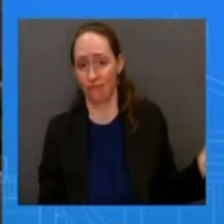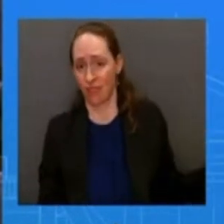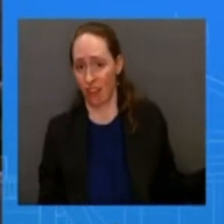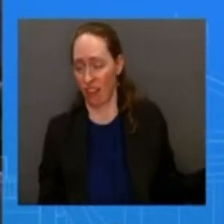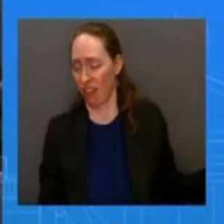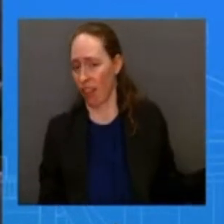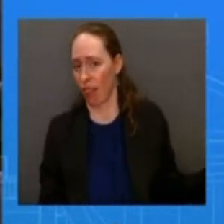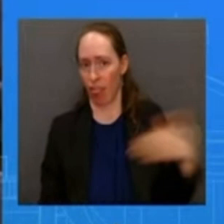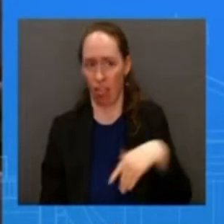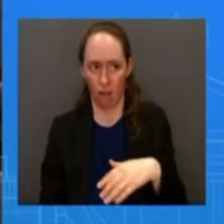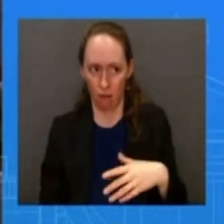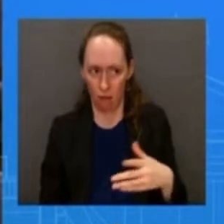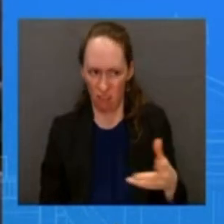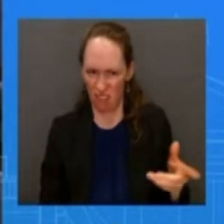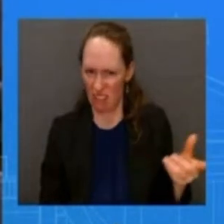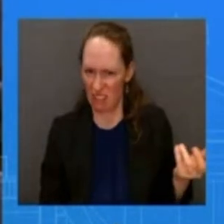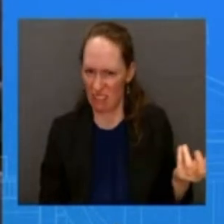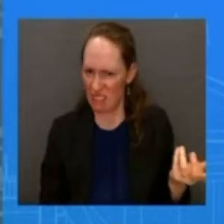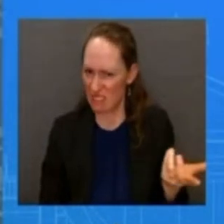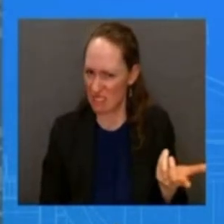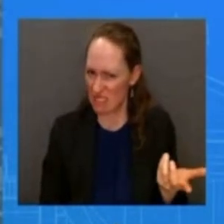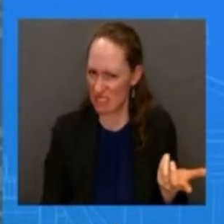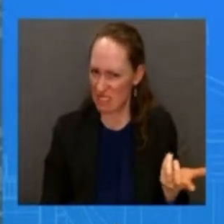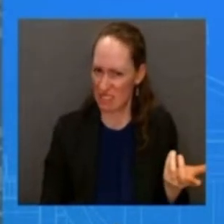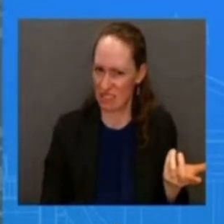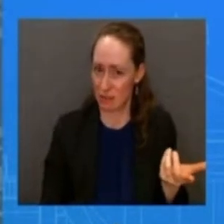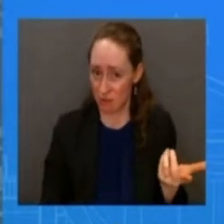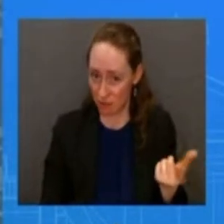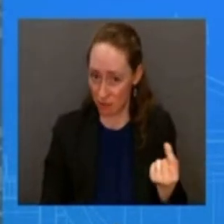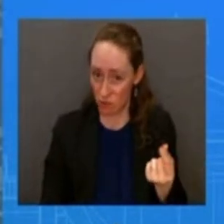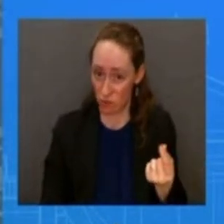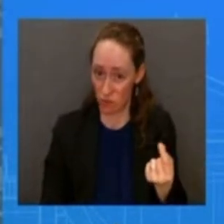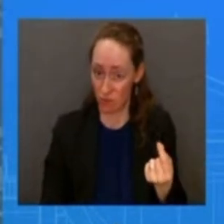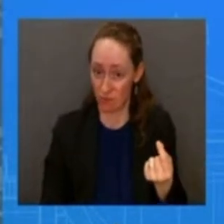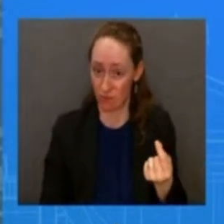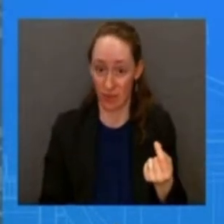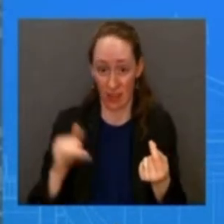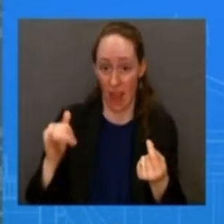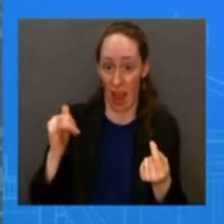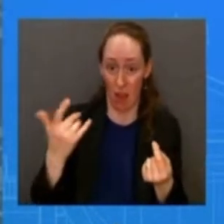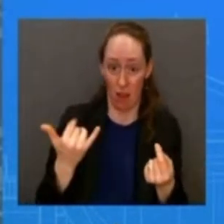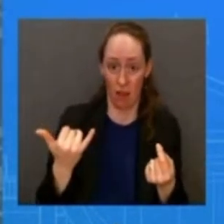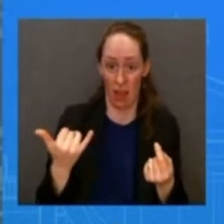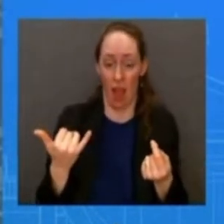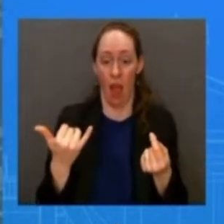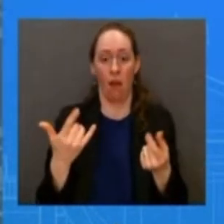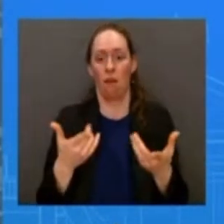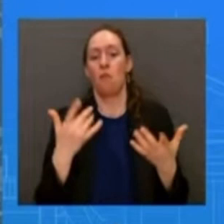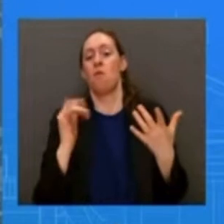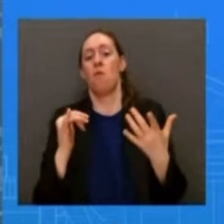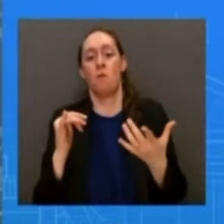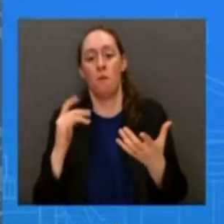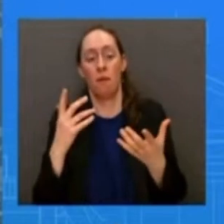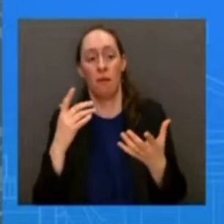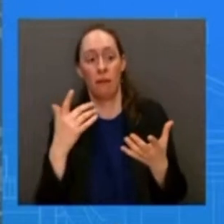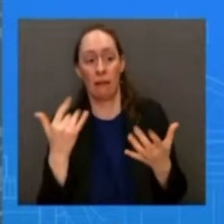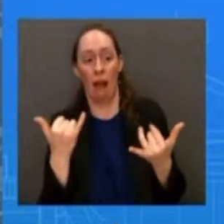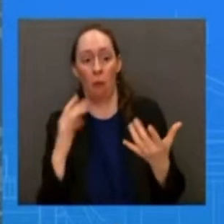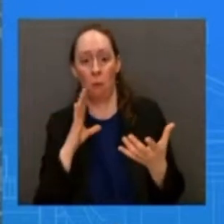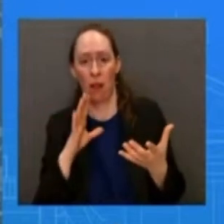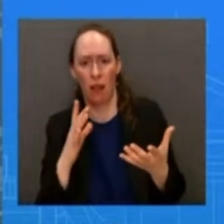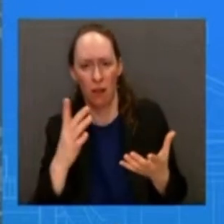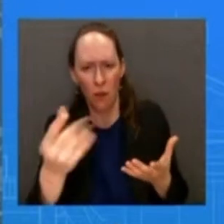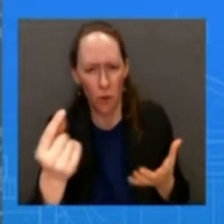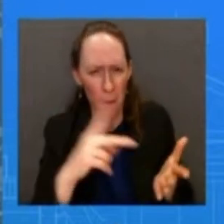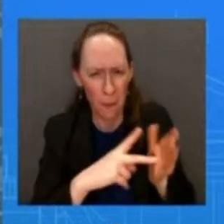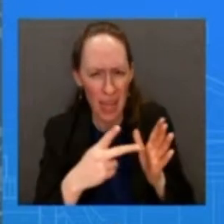into that deal well look i mean let's you said china has ignored that deal but we have to be clear here that the